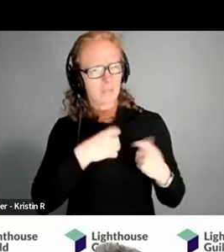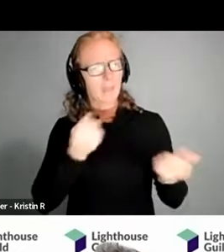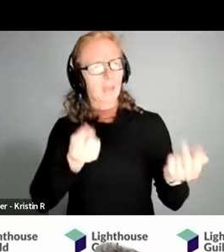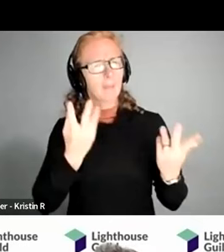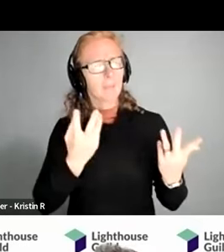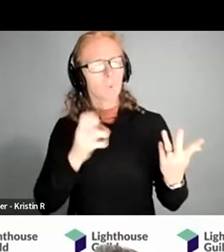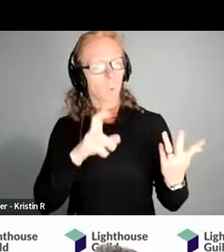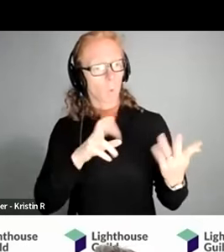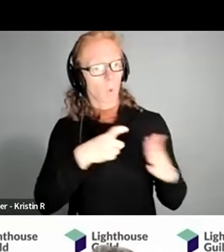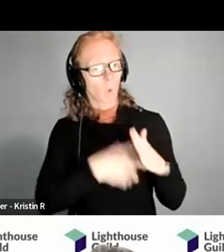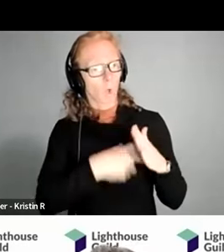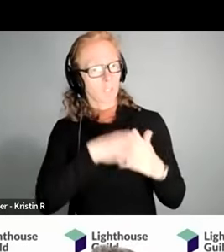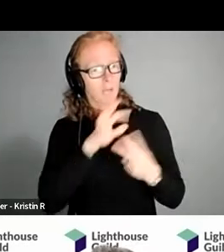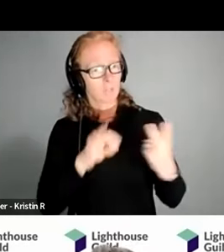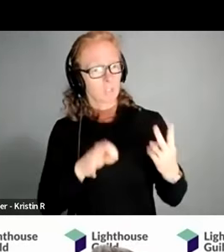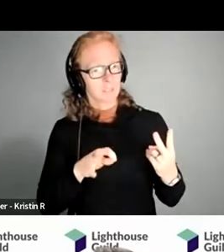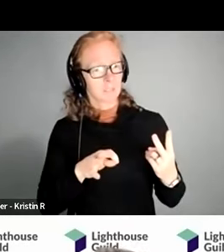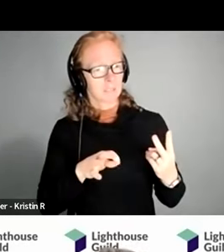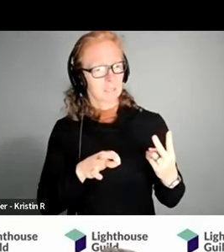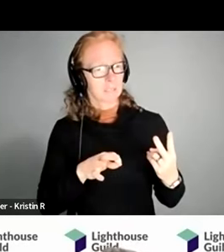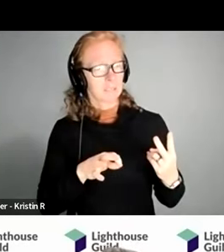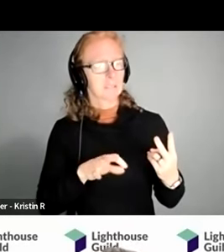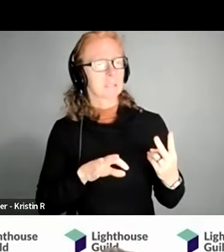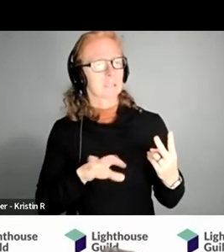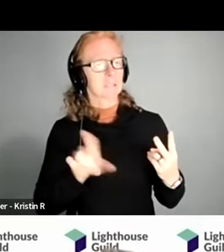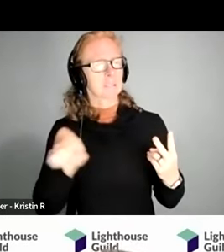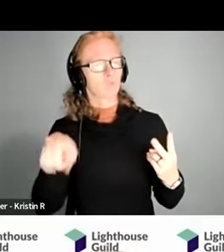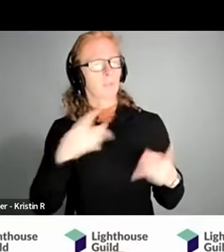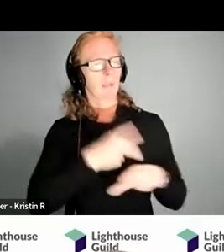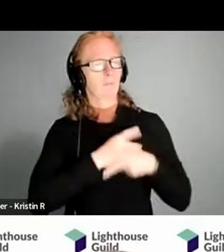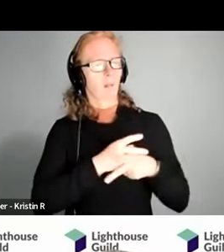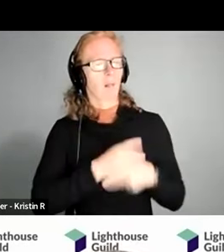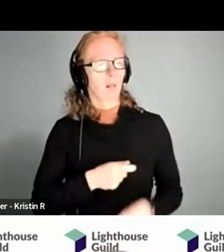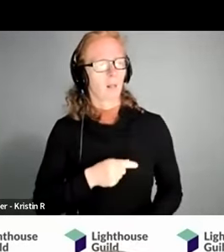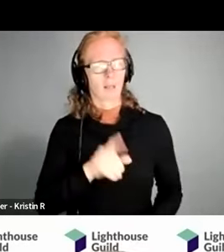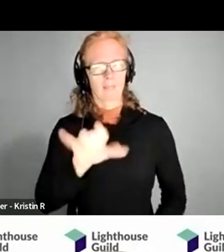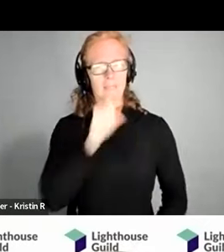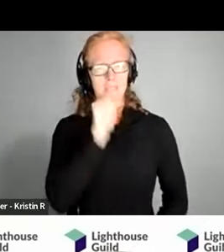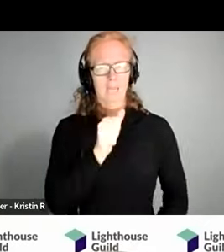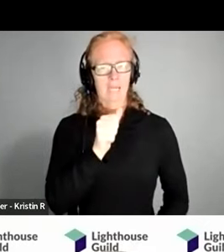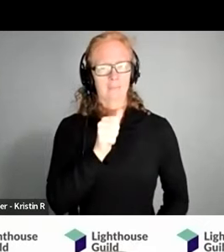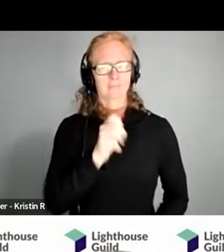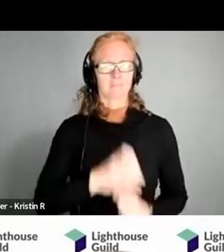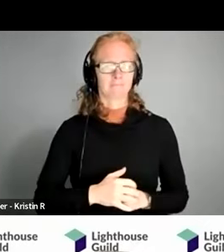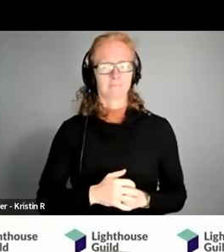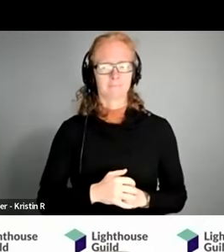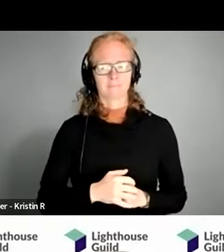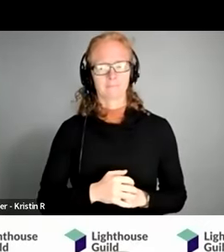the cost or your cost options i would just be aware of that that's that's not necessarily um